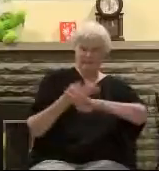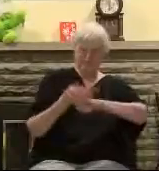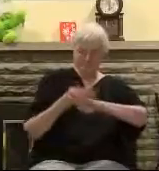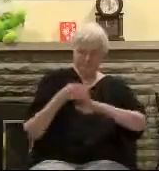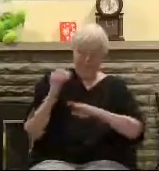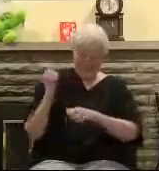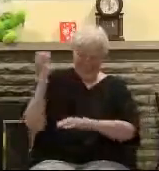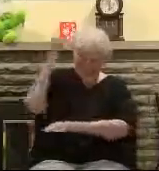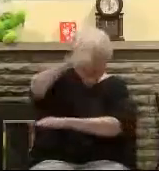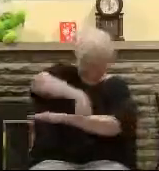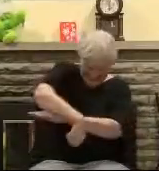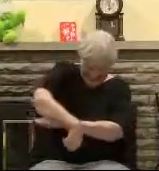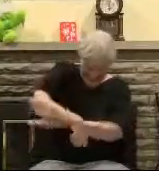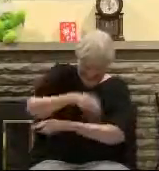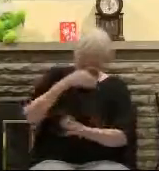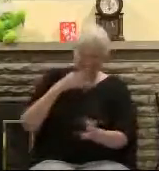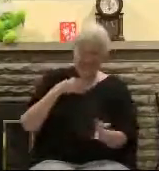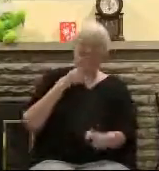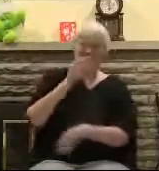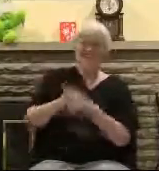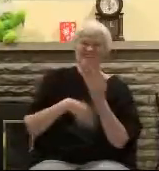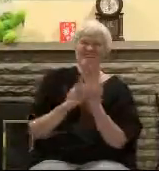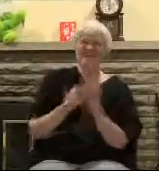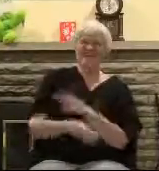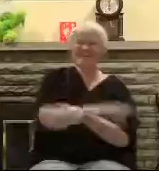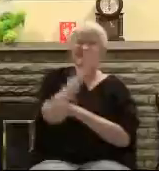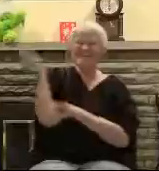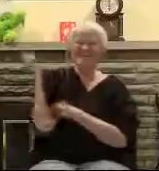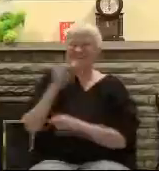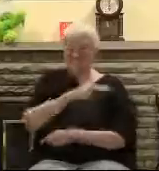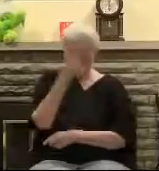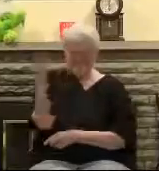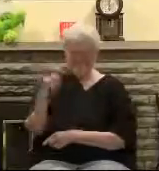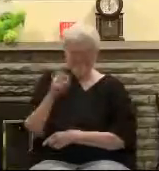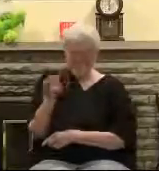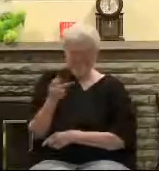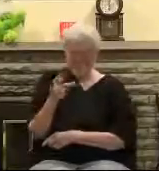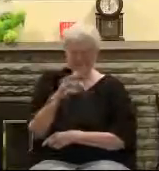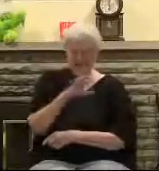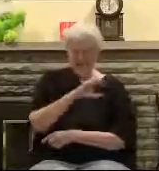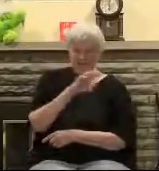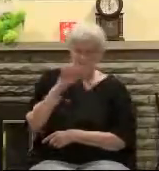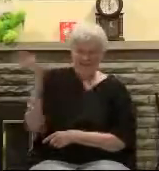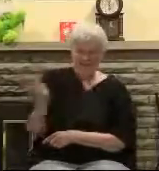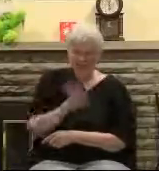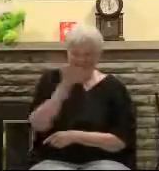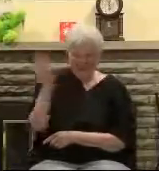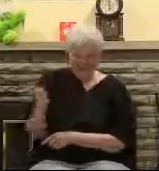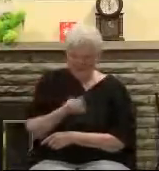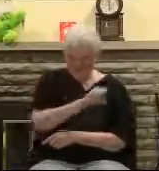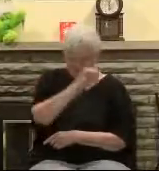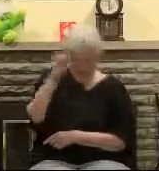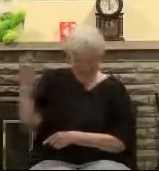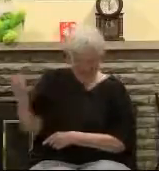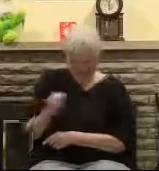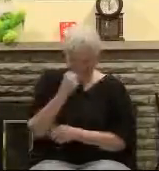before sunset. And so then you have all day Thursday and all day Friday and all day Saturday and he rose